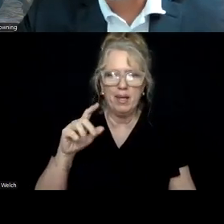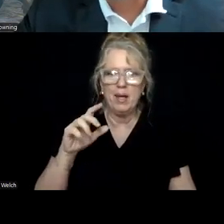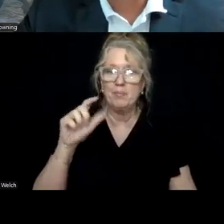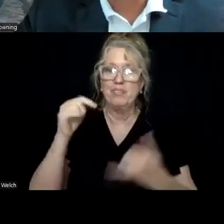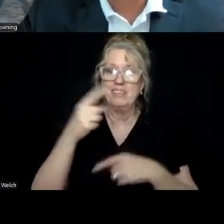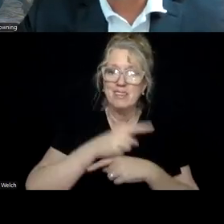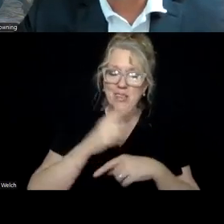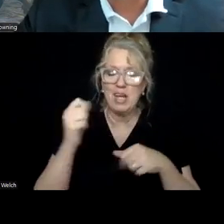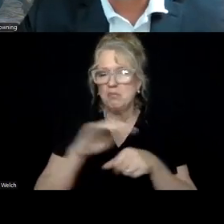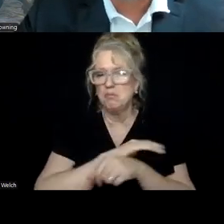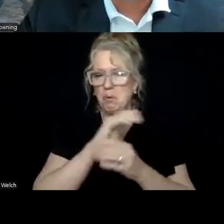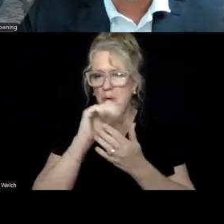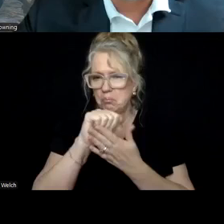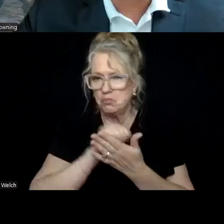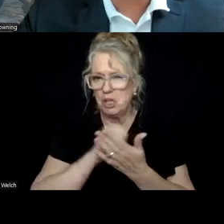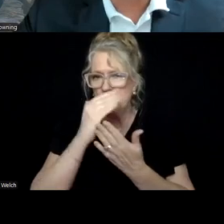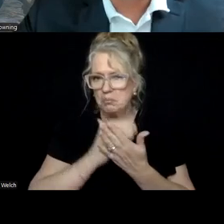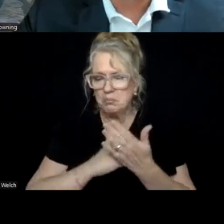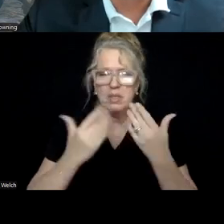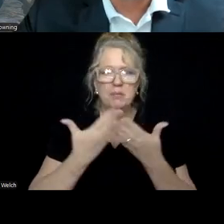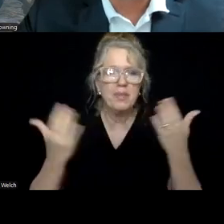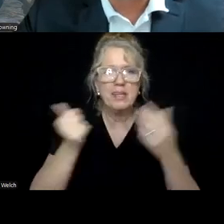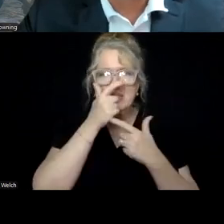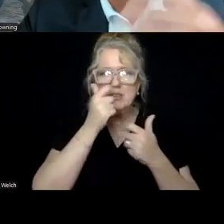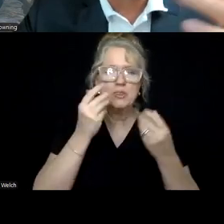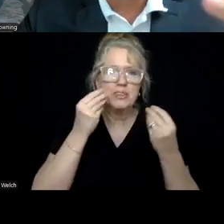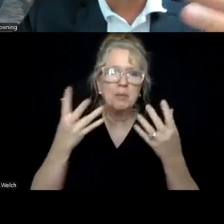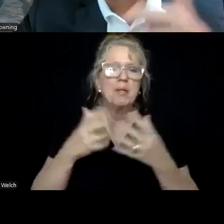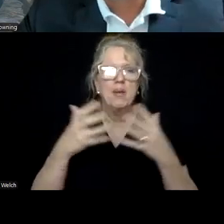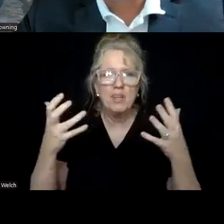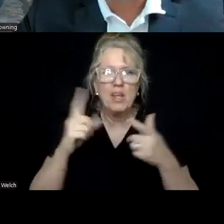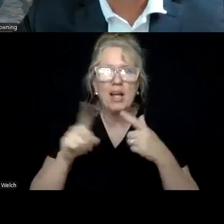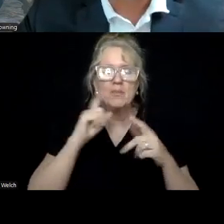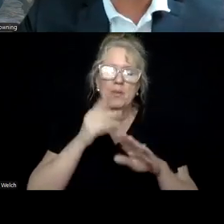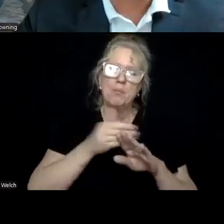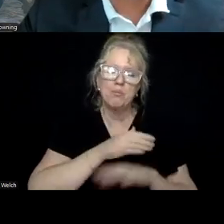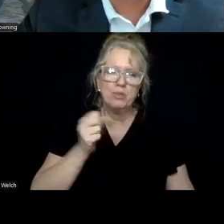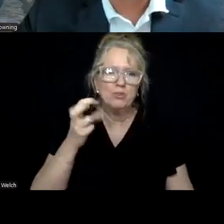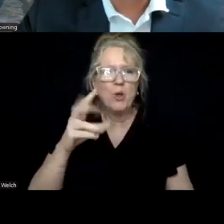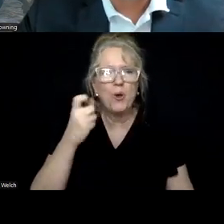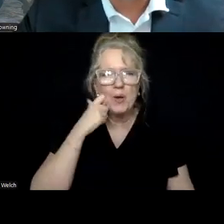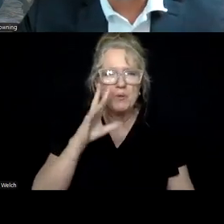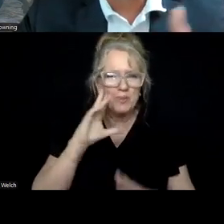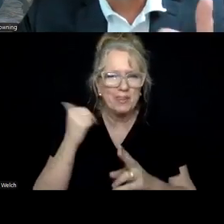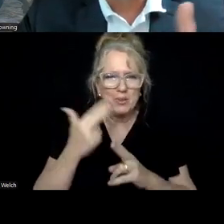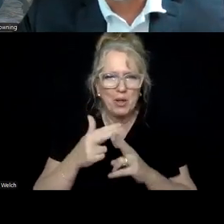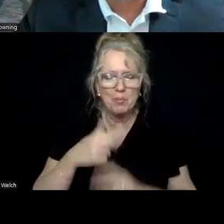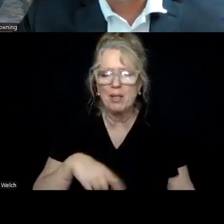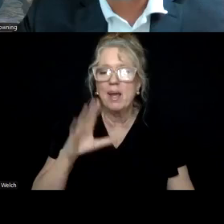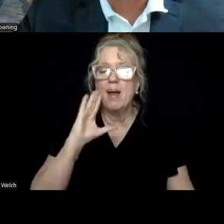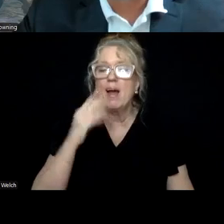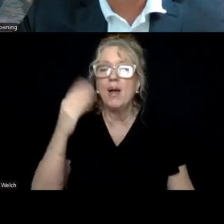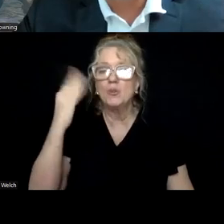panicked crisis jam full of interesting information. A lot of it ties into some of the pre-show stuff that we just talked about. Our main